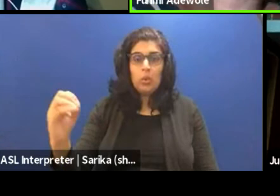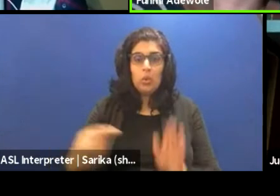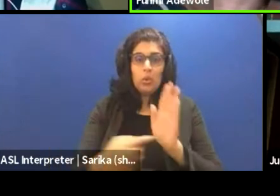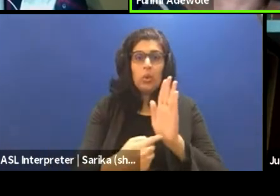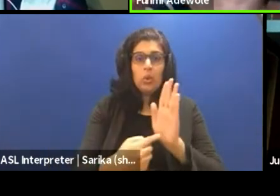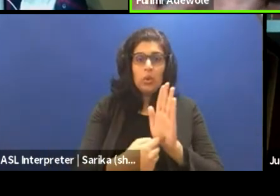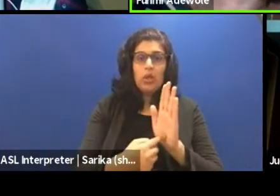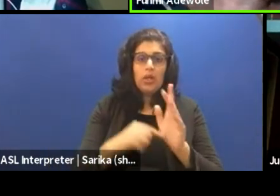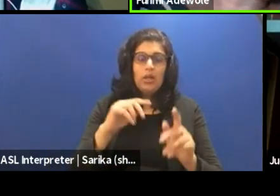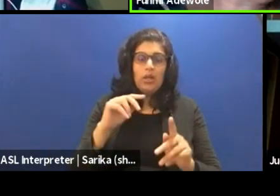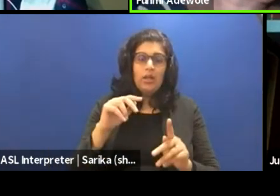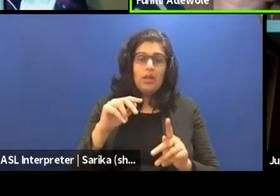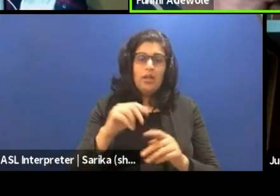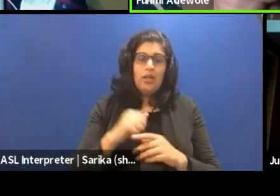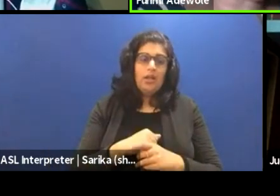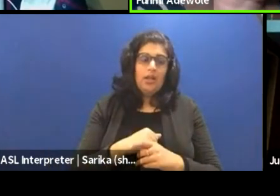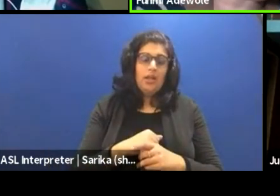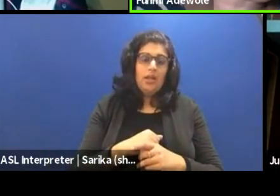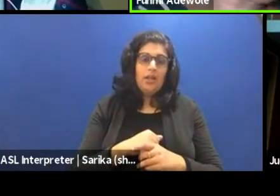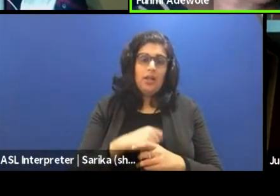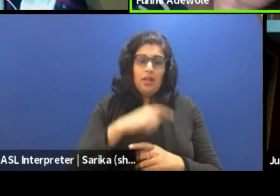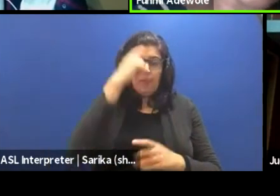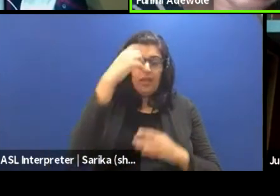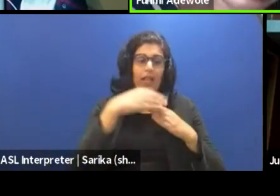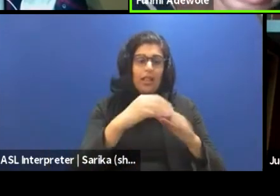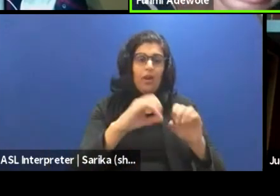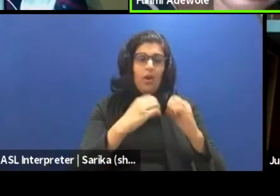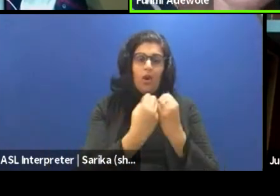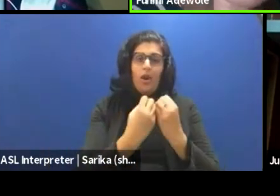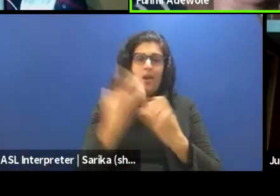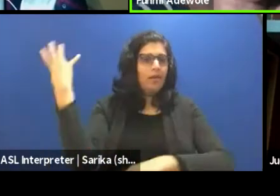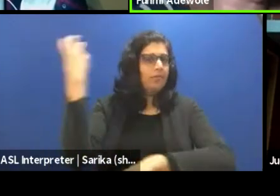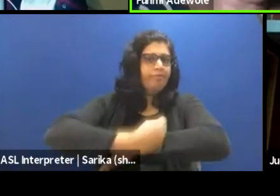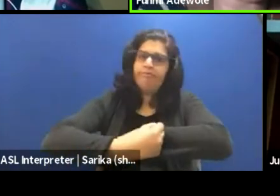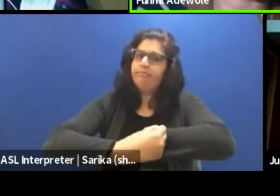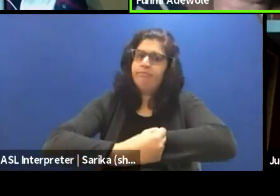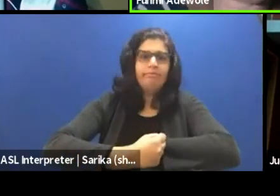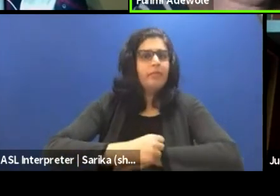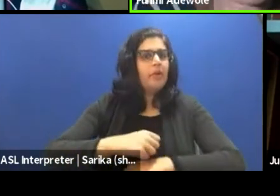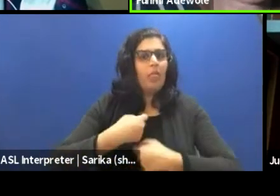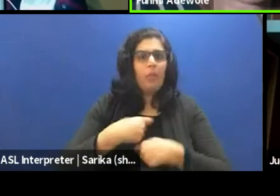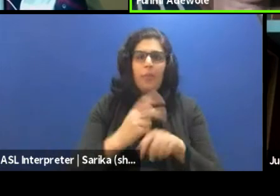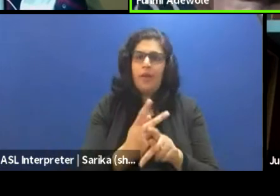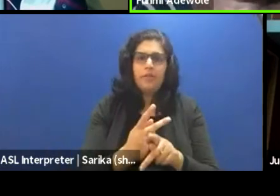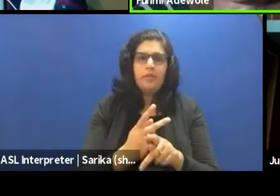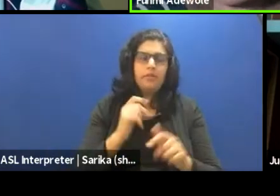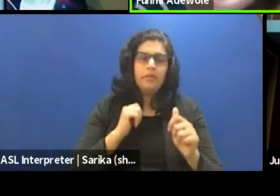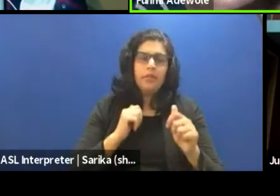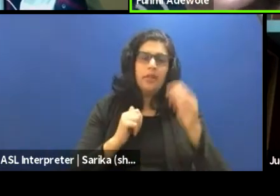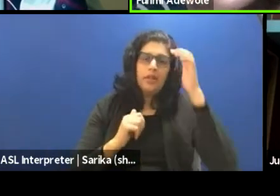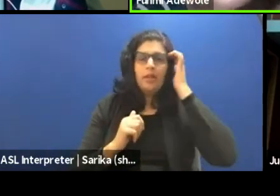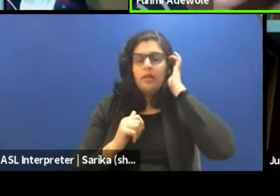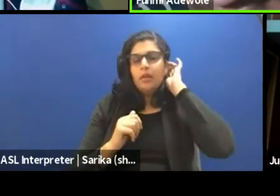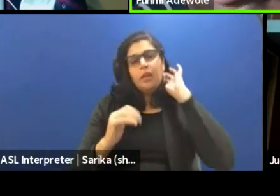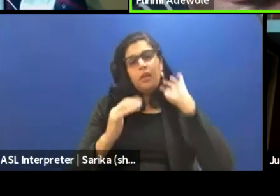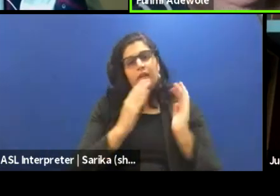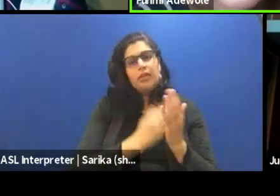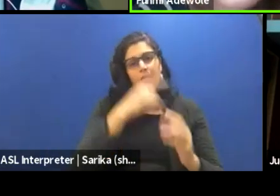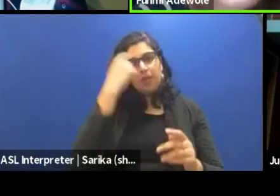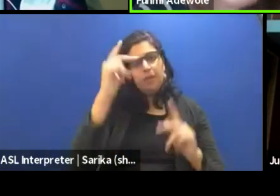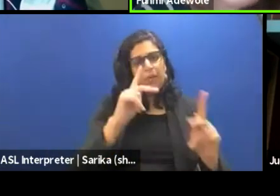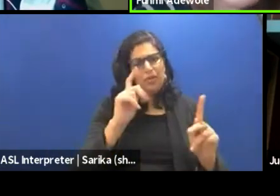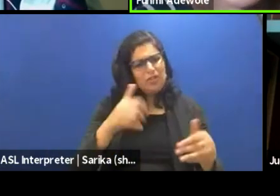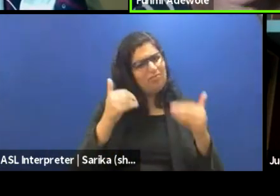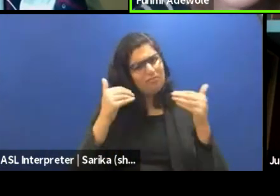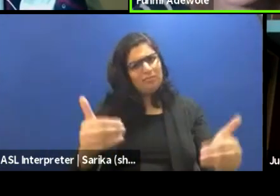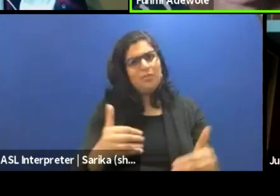group or an organized, a black led organization shut the production down. And, you know, and, black people said, no, it should have